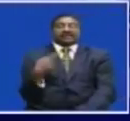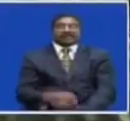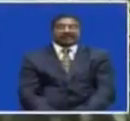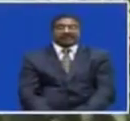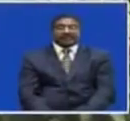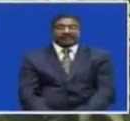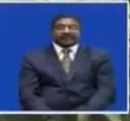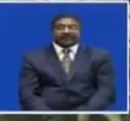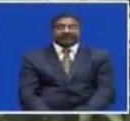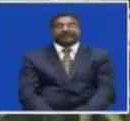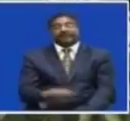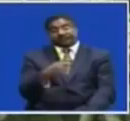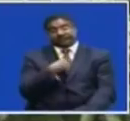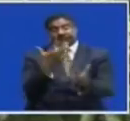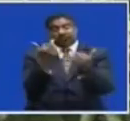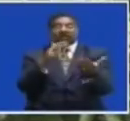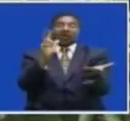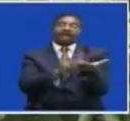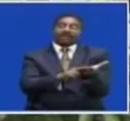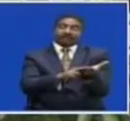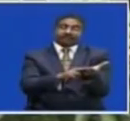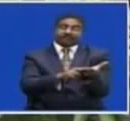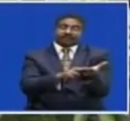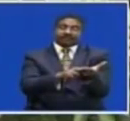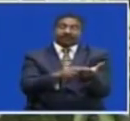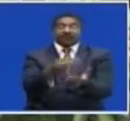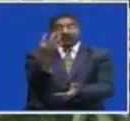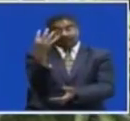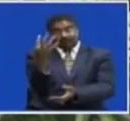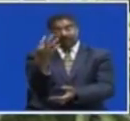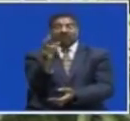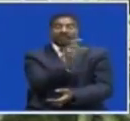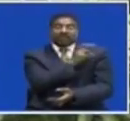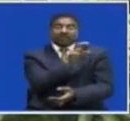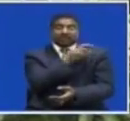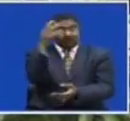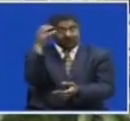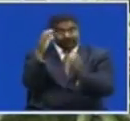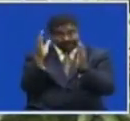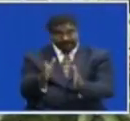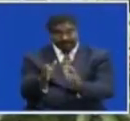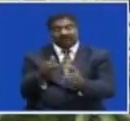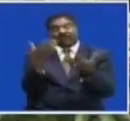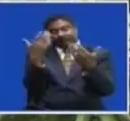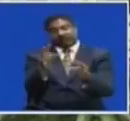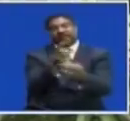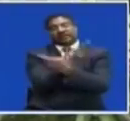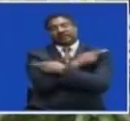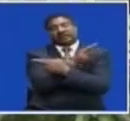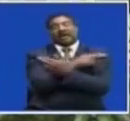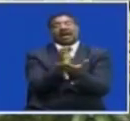I would wish to confirm that four of our officers have been retired